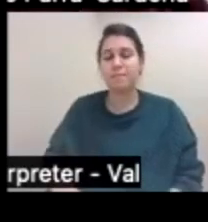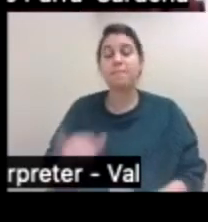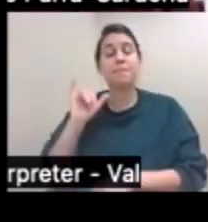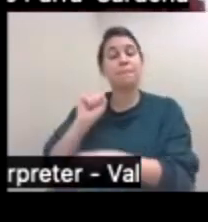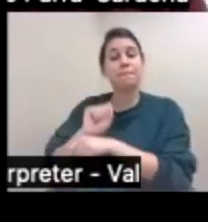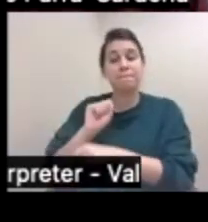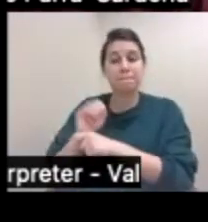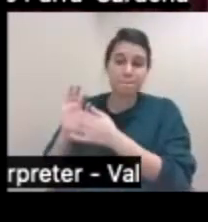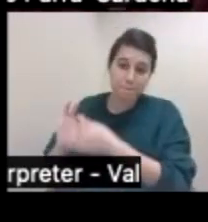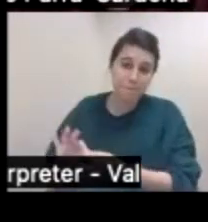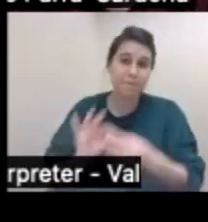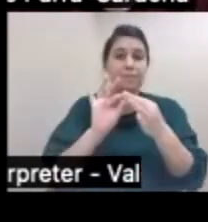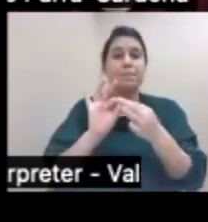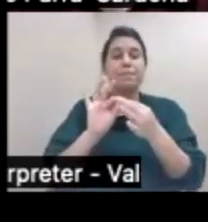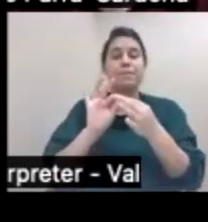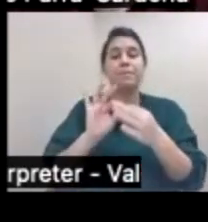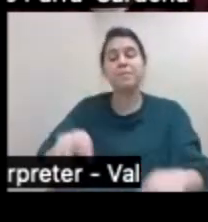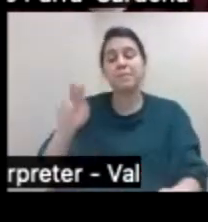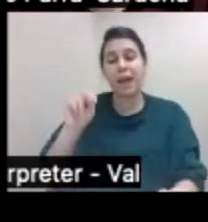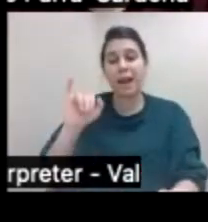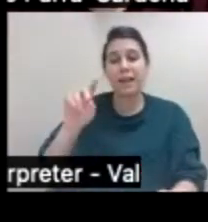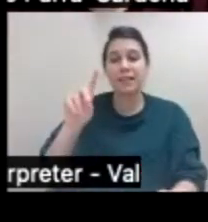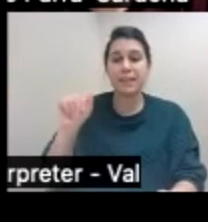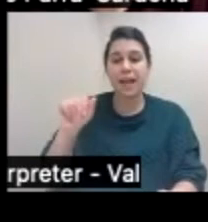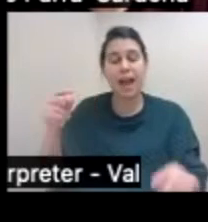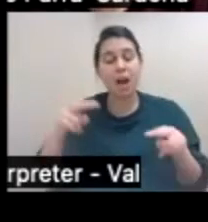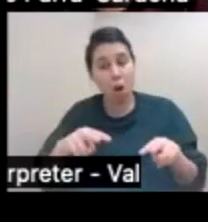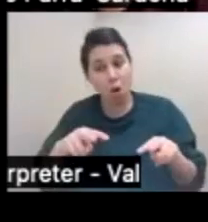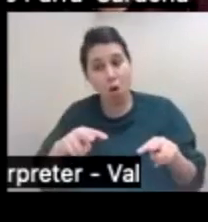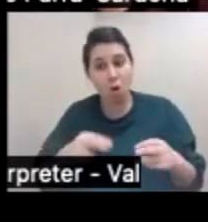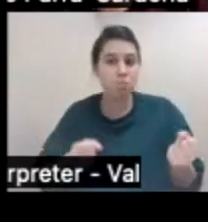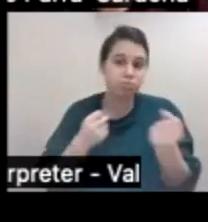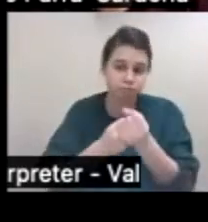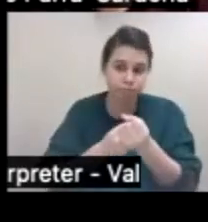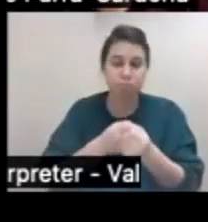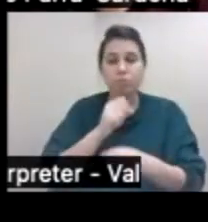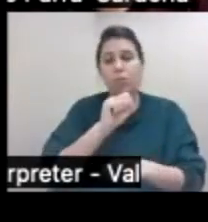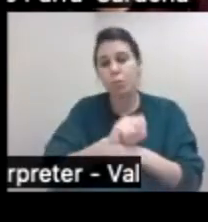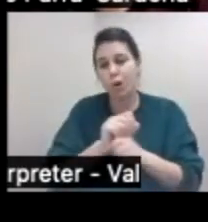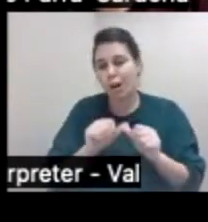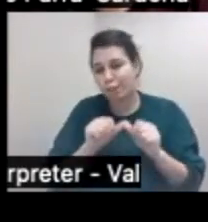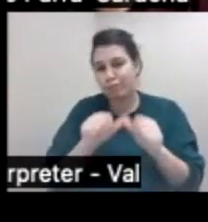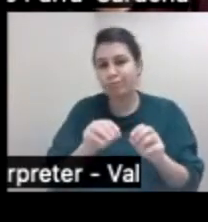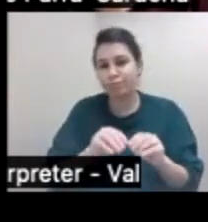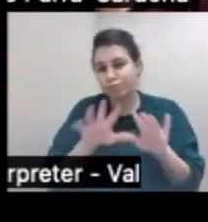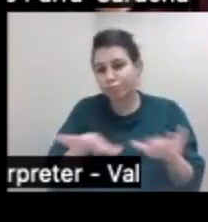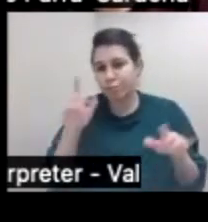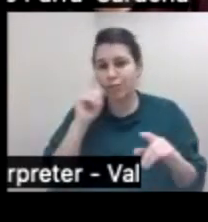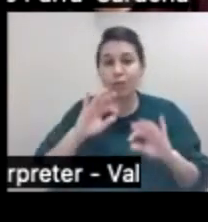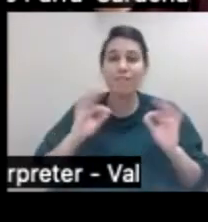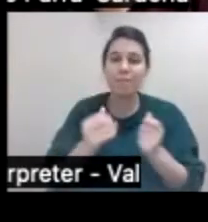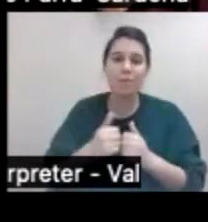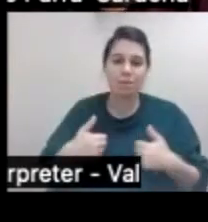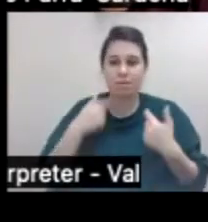National Institute on Drug Abuse was very supportive of extending our work to families with adolescent